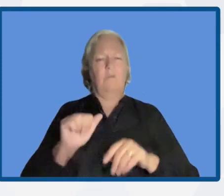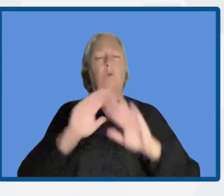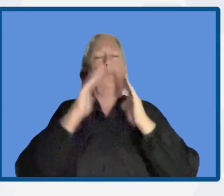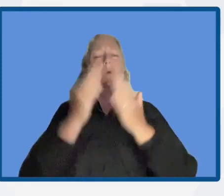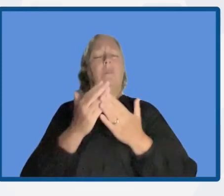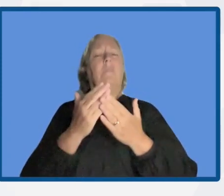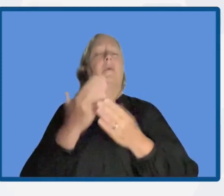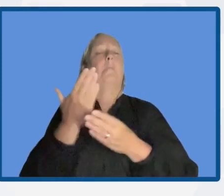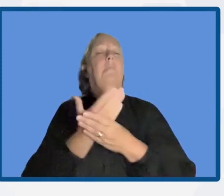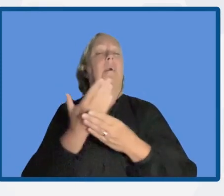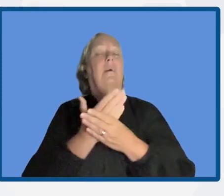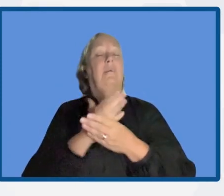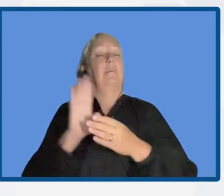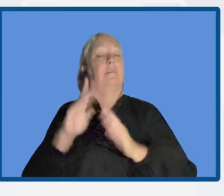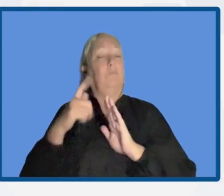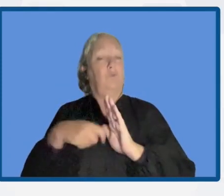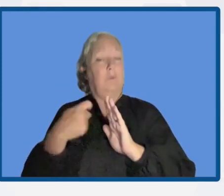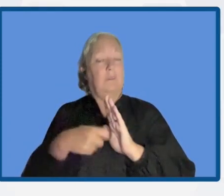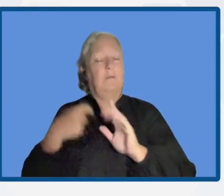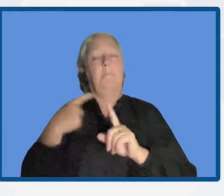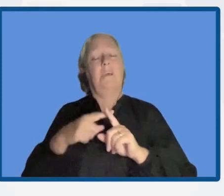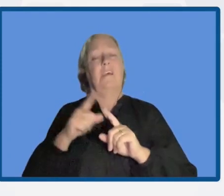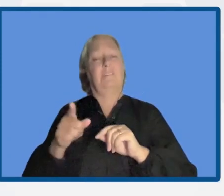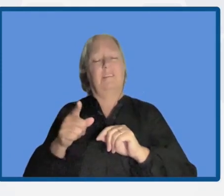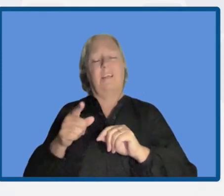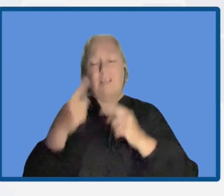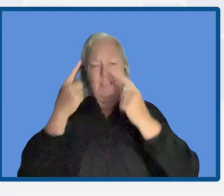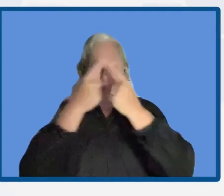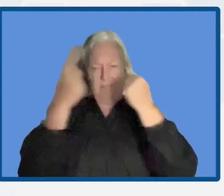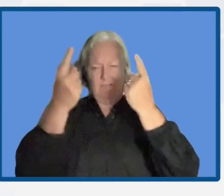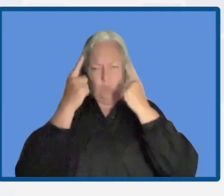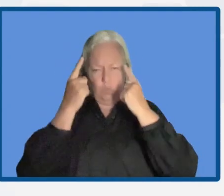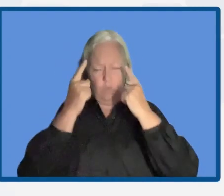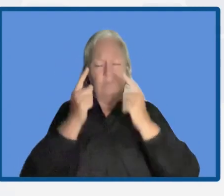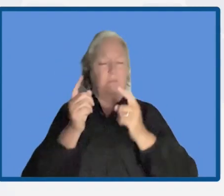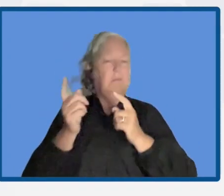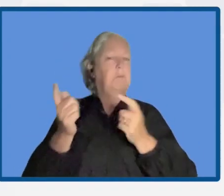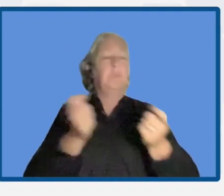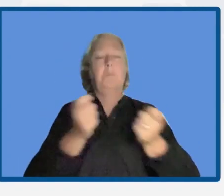member of the Inter-University Platform for Risk Management of Guatemala.